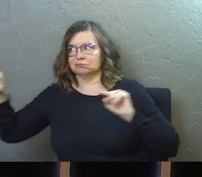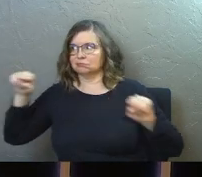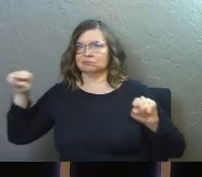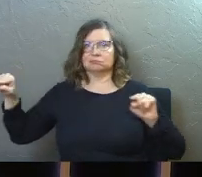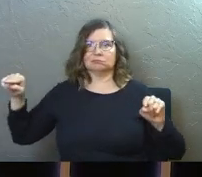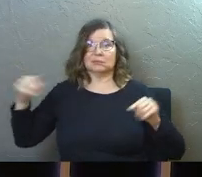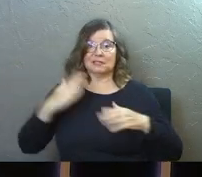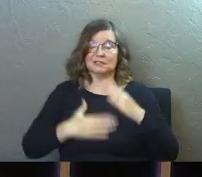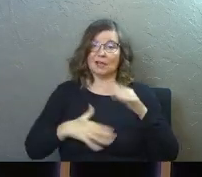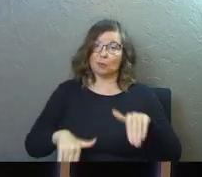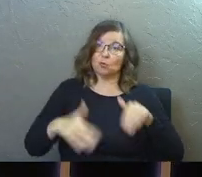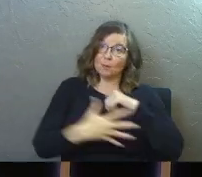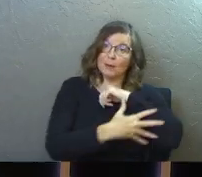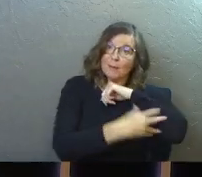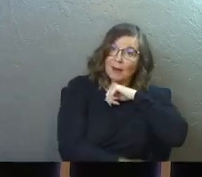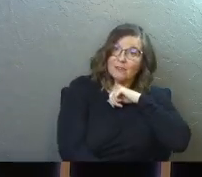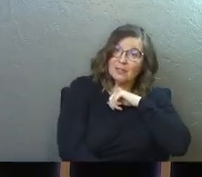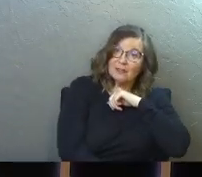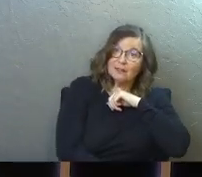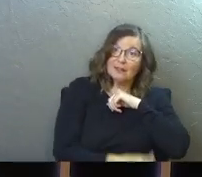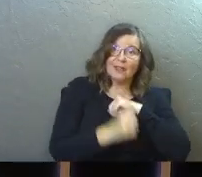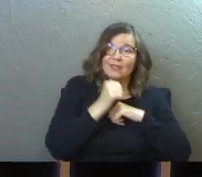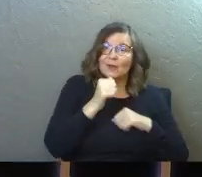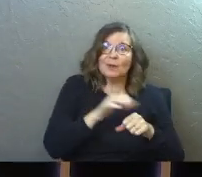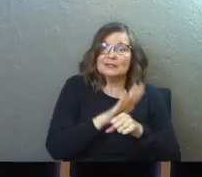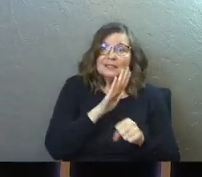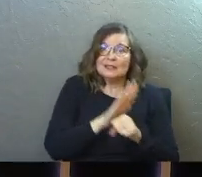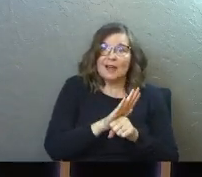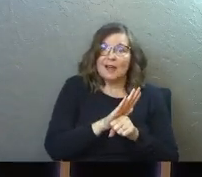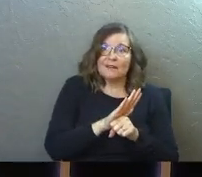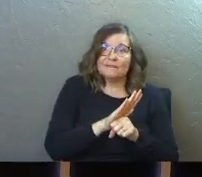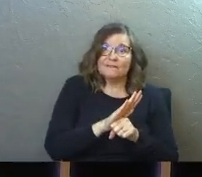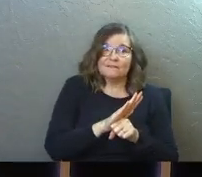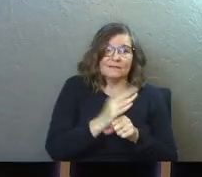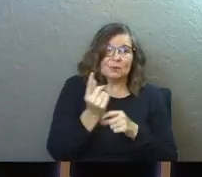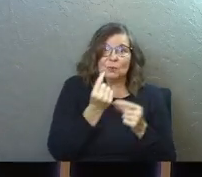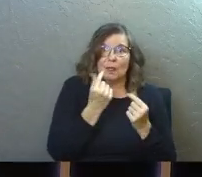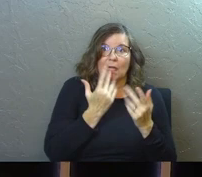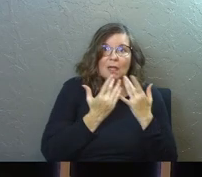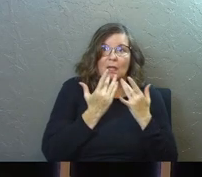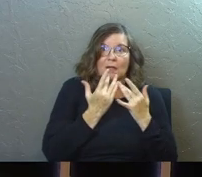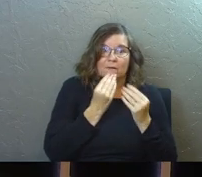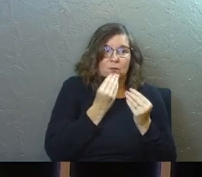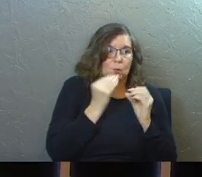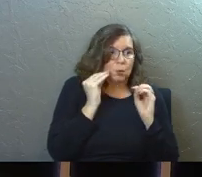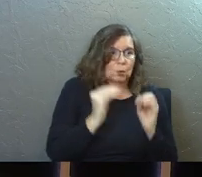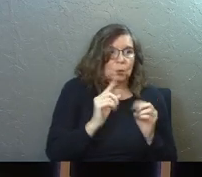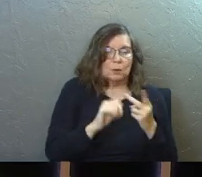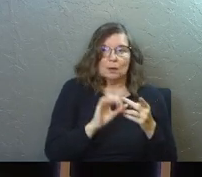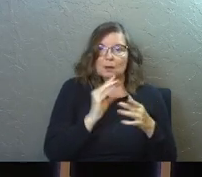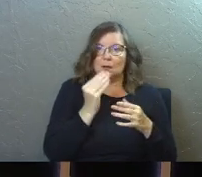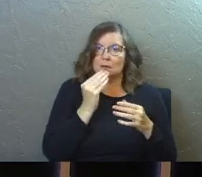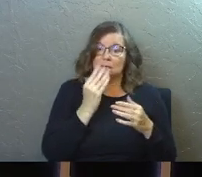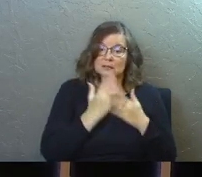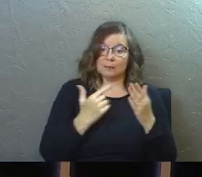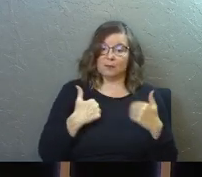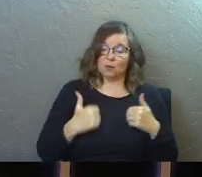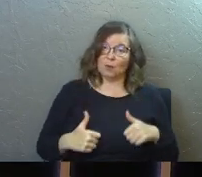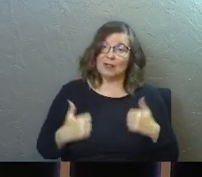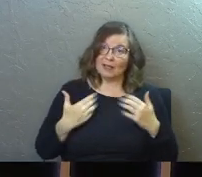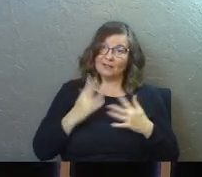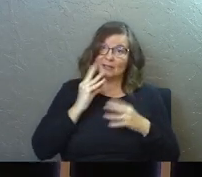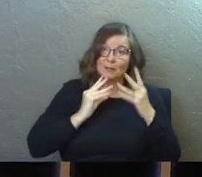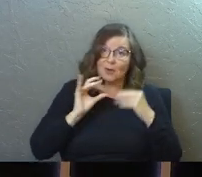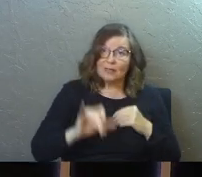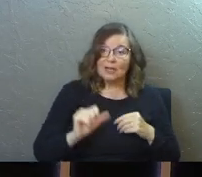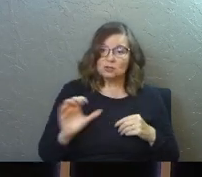Some of you grew up in poverty. And there wasn't enough to go around. And there were days without food, days without meals. Some of you guys lived